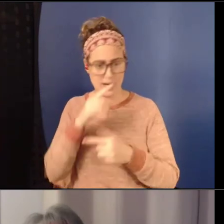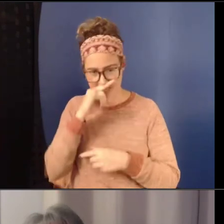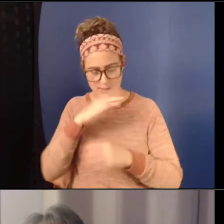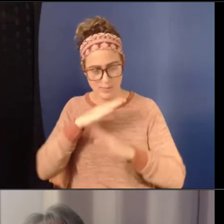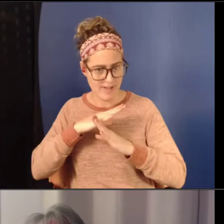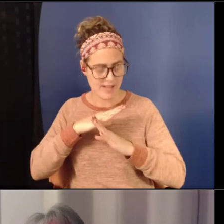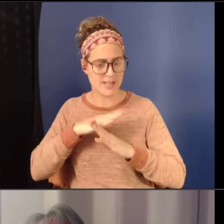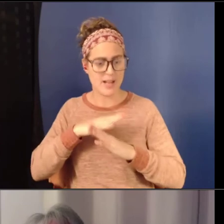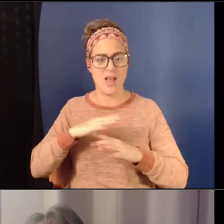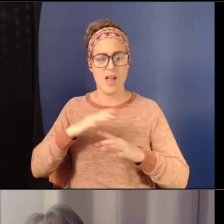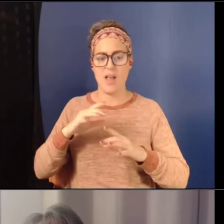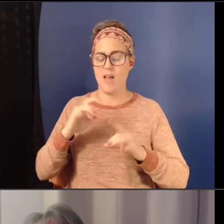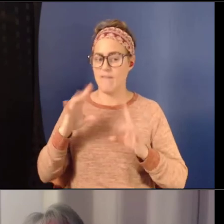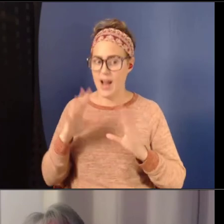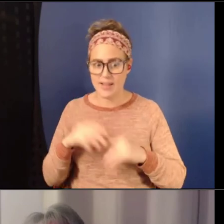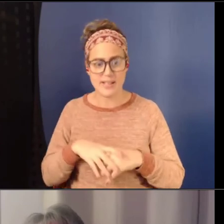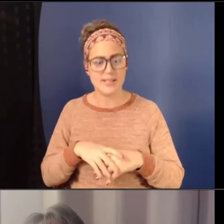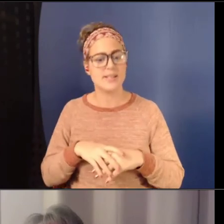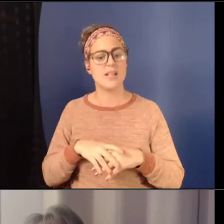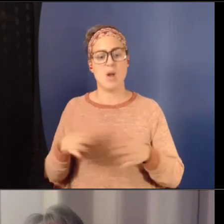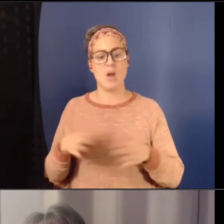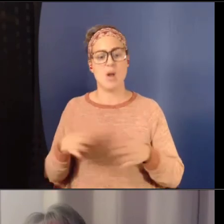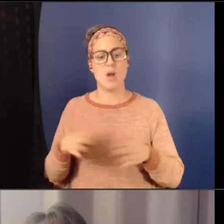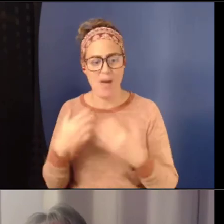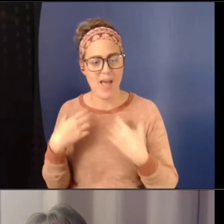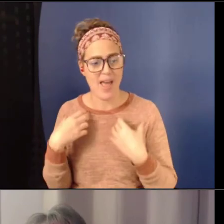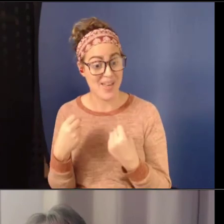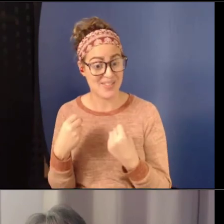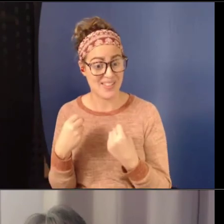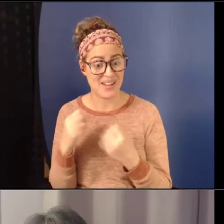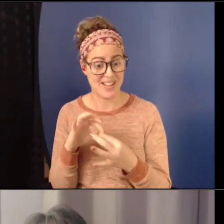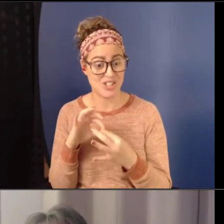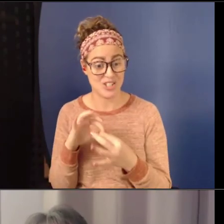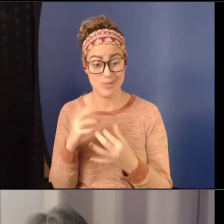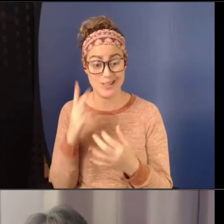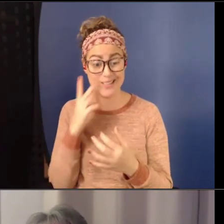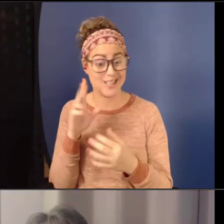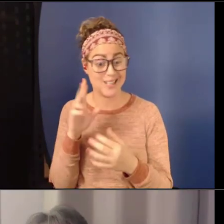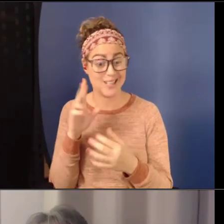relationships. We actually see that there's lower rates there. So.